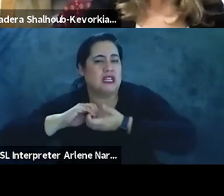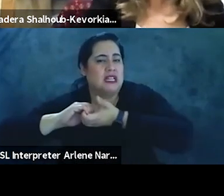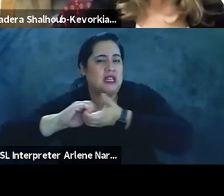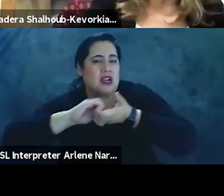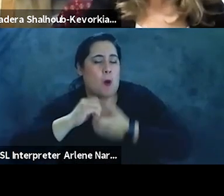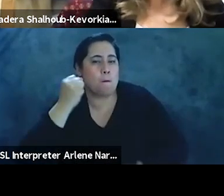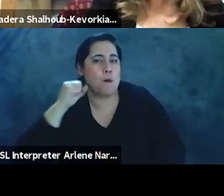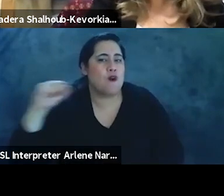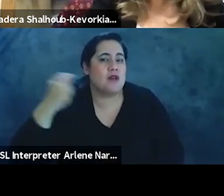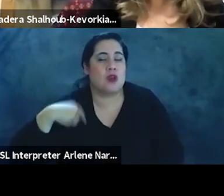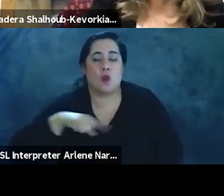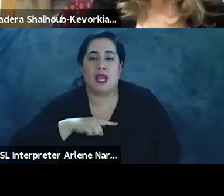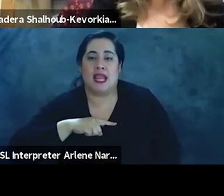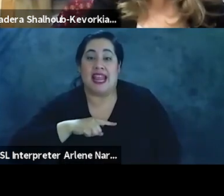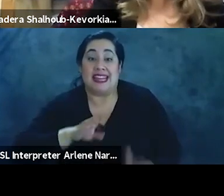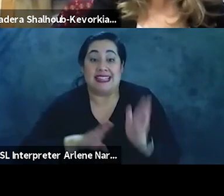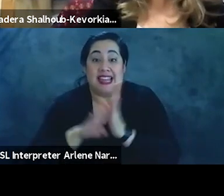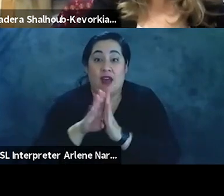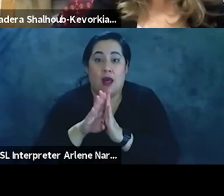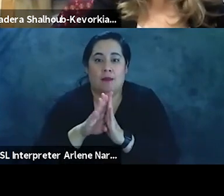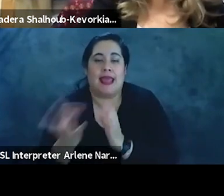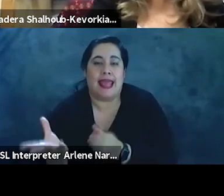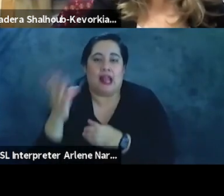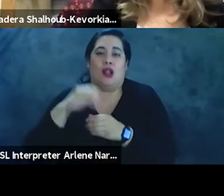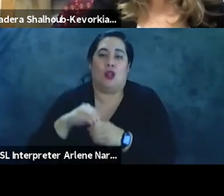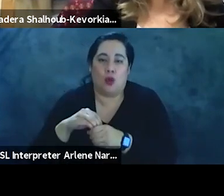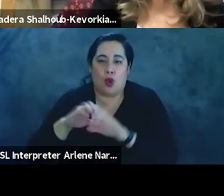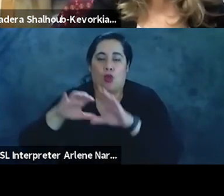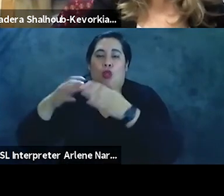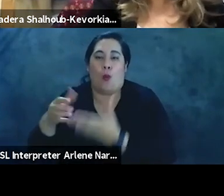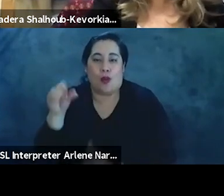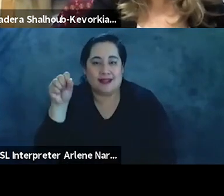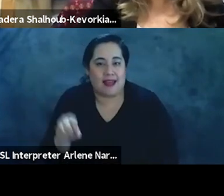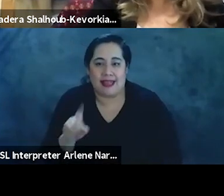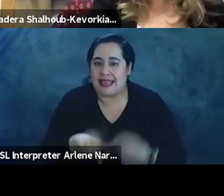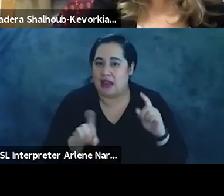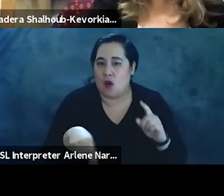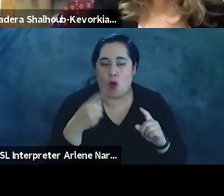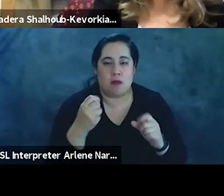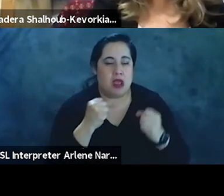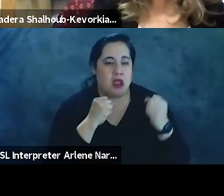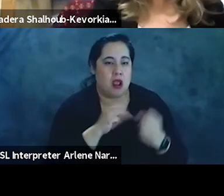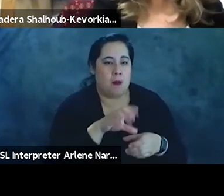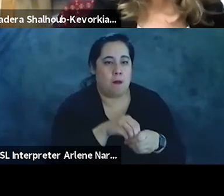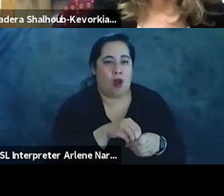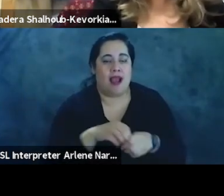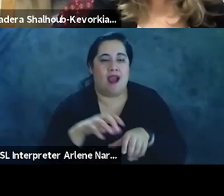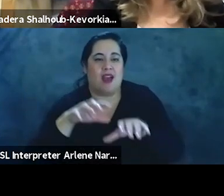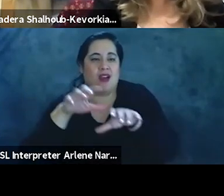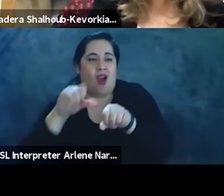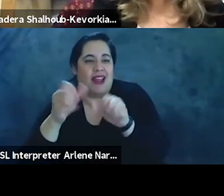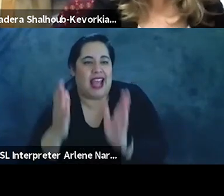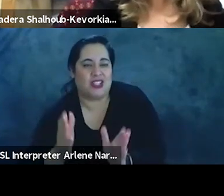we uh develop includes the global south it can't just be a solidarity among the colonizers thank